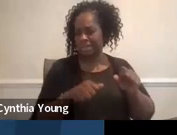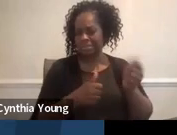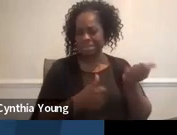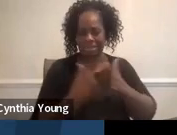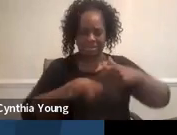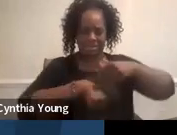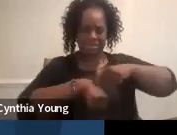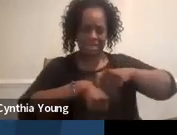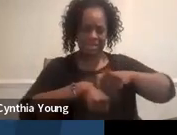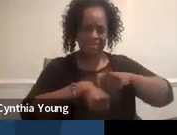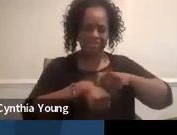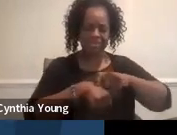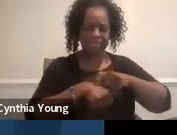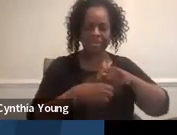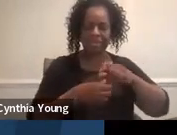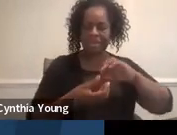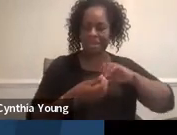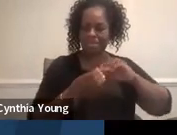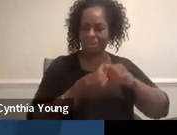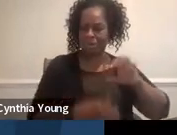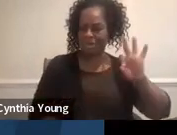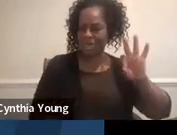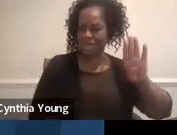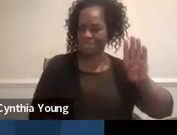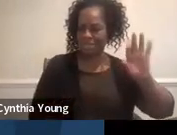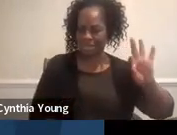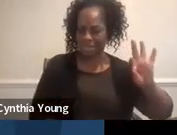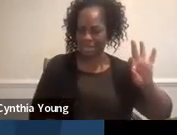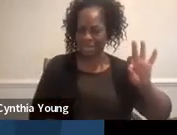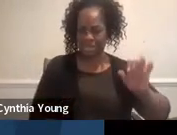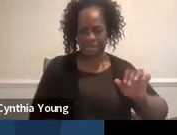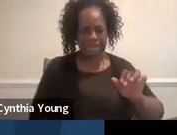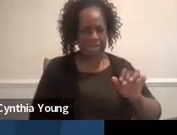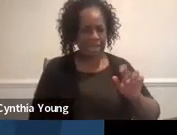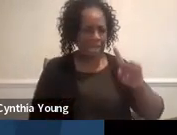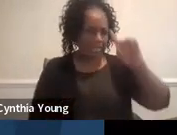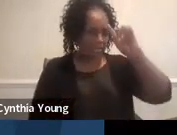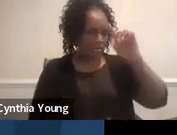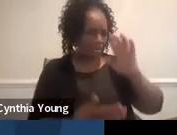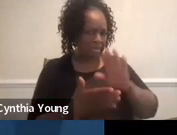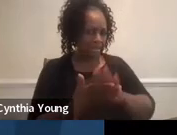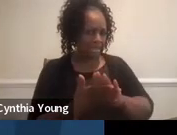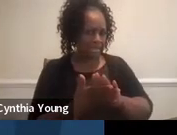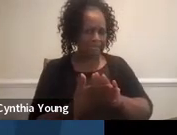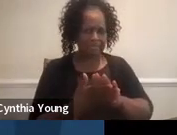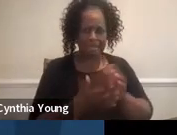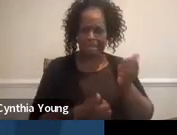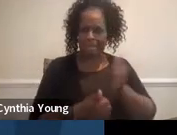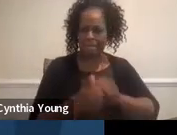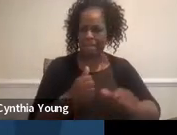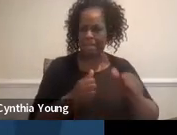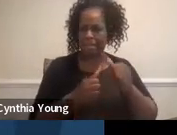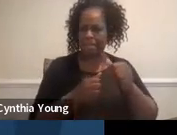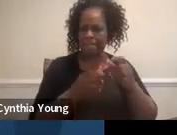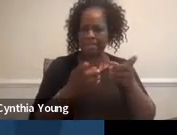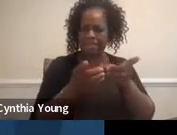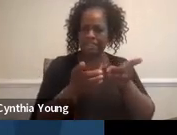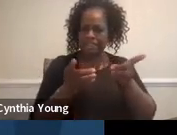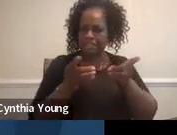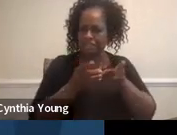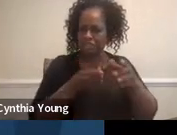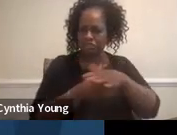Indicator nine. I don't believe we have ever had any district flagged for indicator